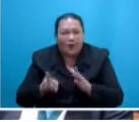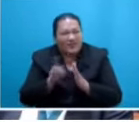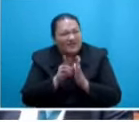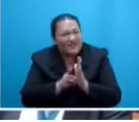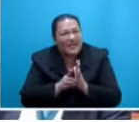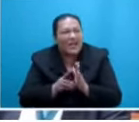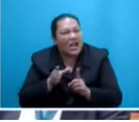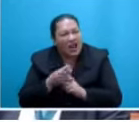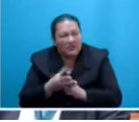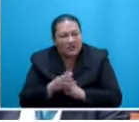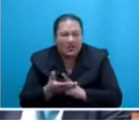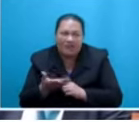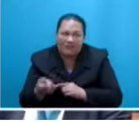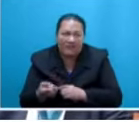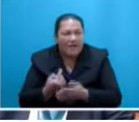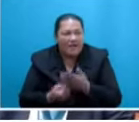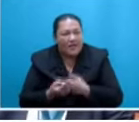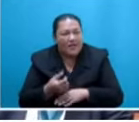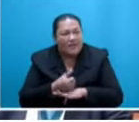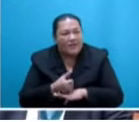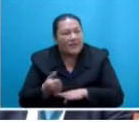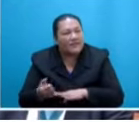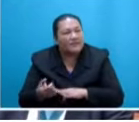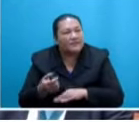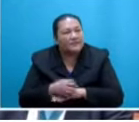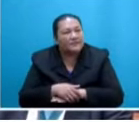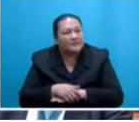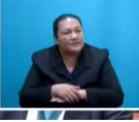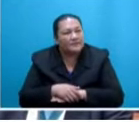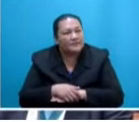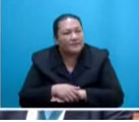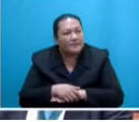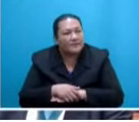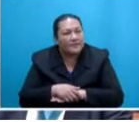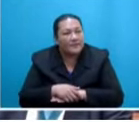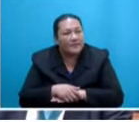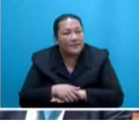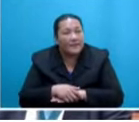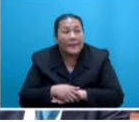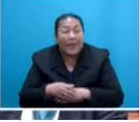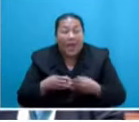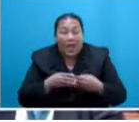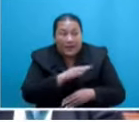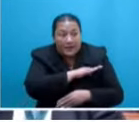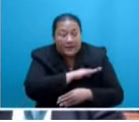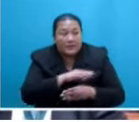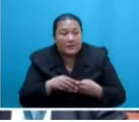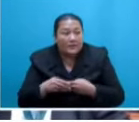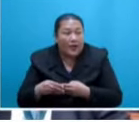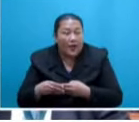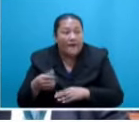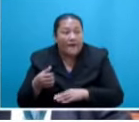to me to conclude on labor regulations, Mr. Speaker, sir, that these excesses by the Banimarama leadership and the Fiji government,